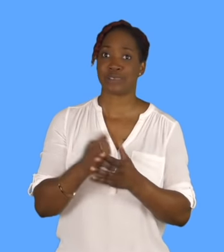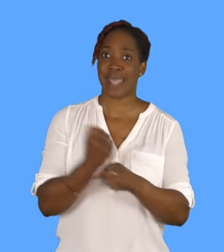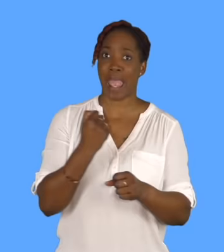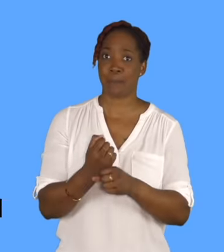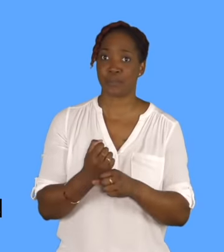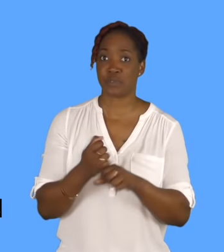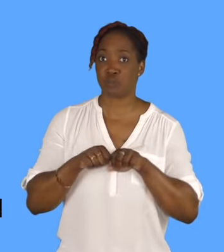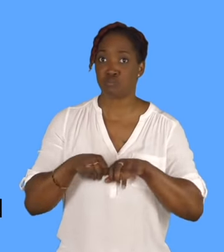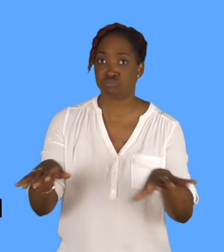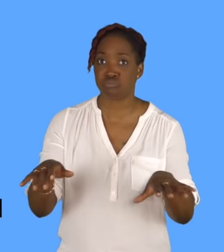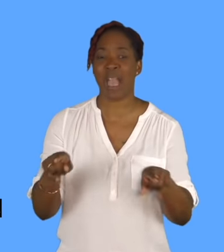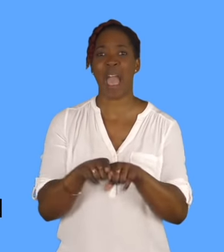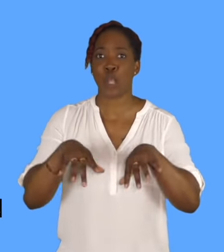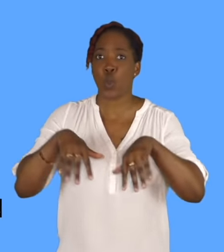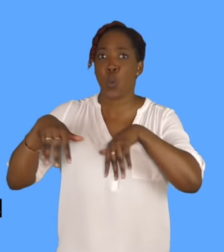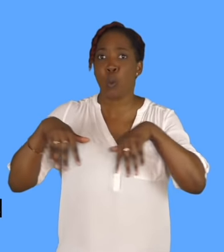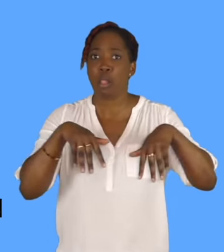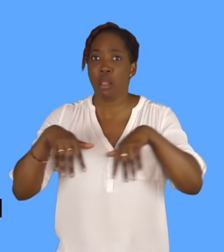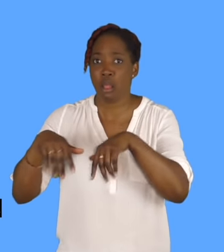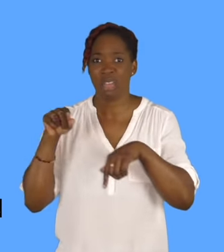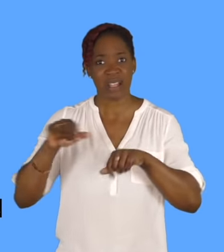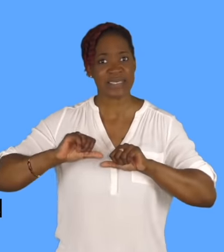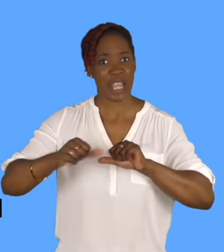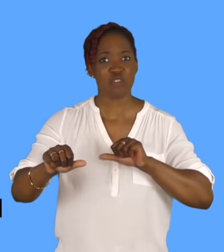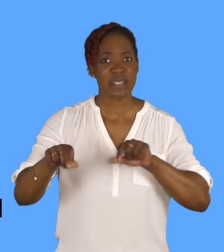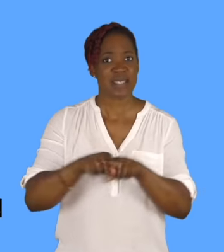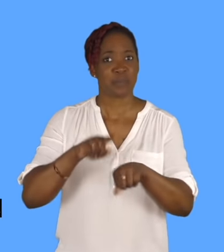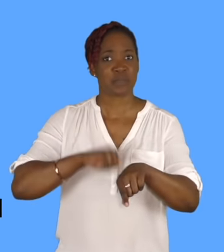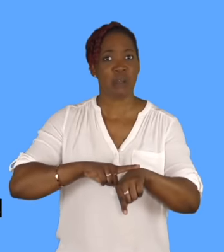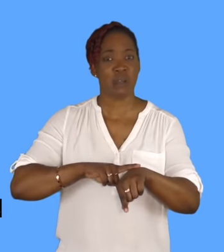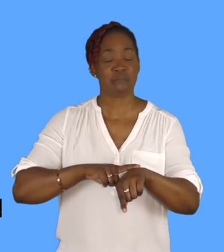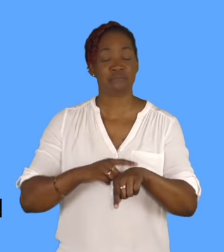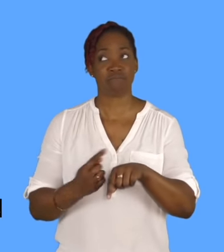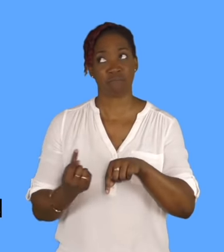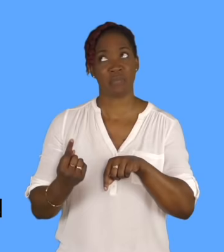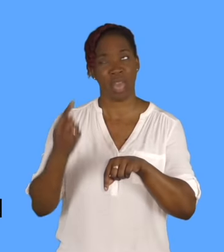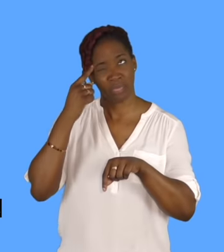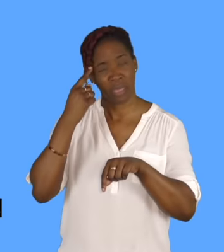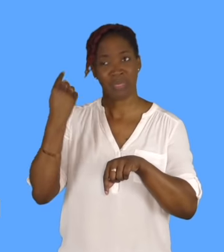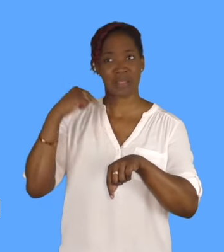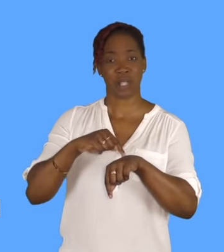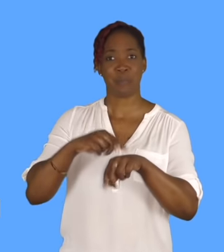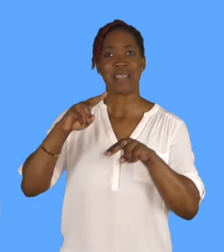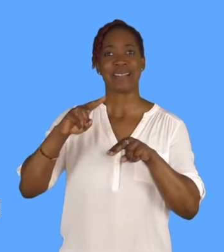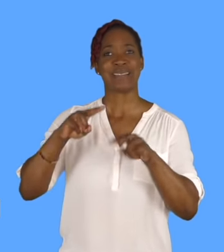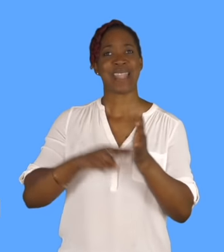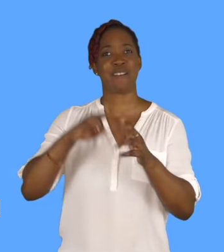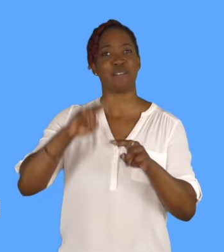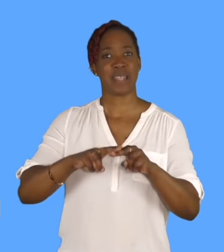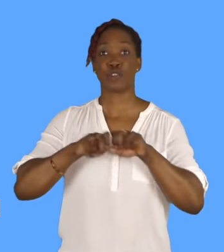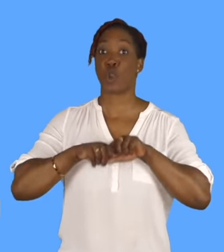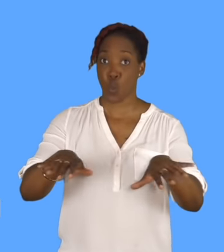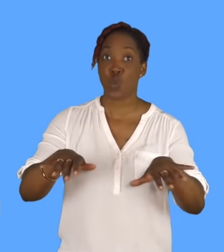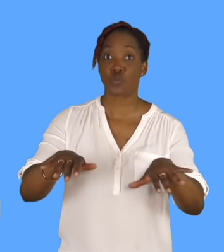time. And at that time, Netflix launched itself, it was quite massive. And of course, because of